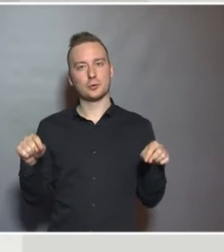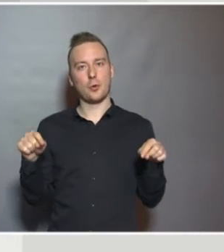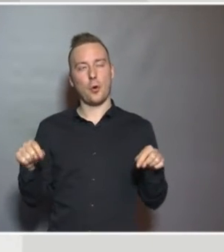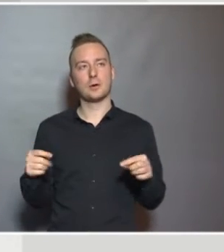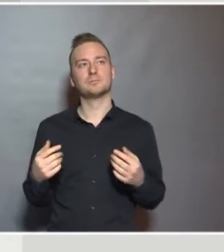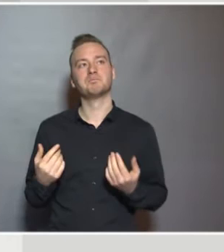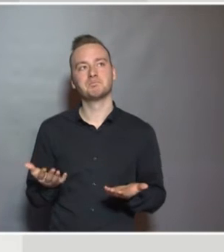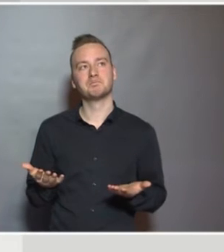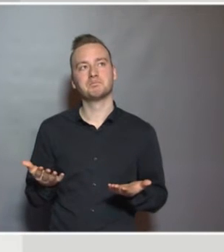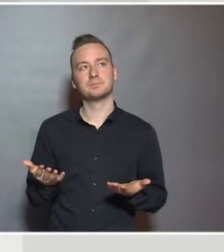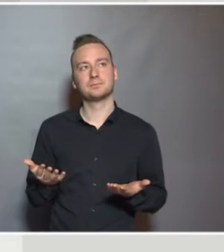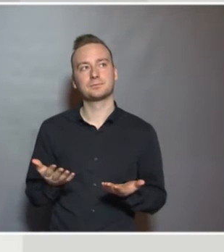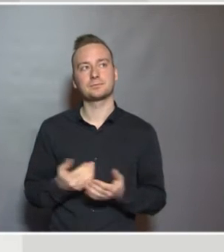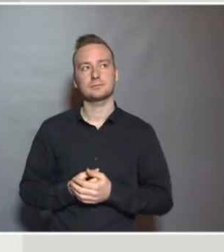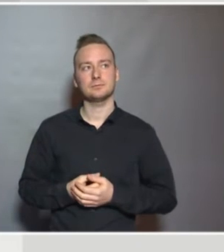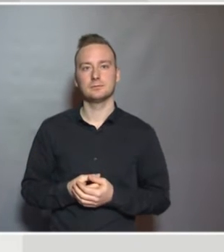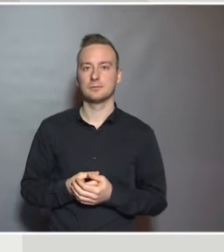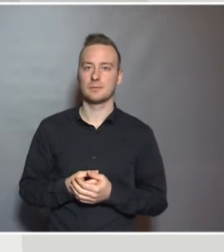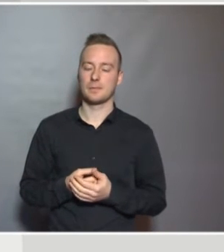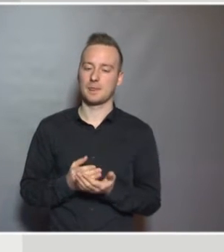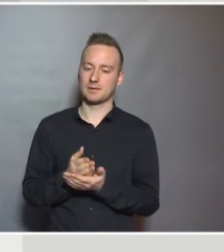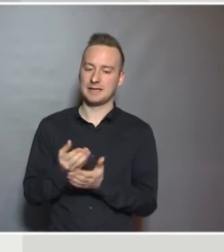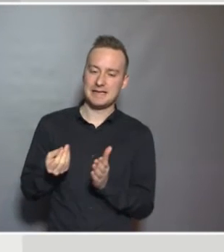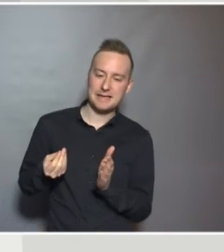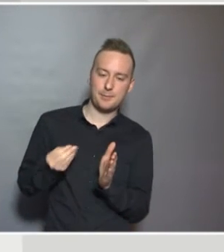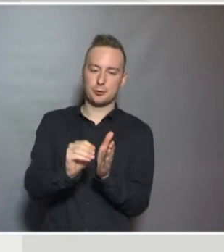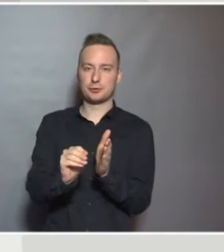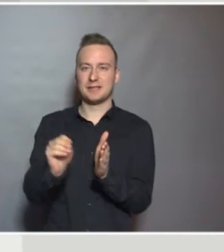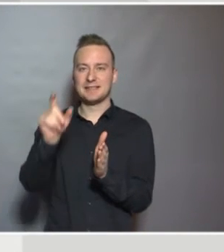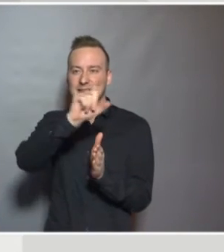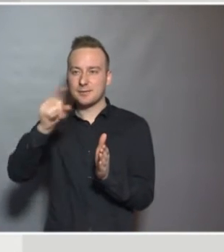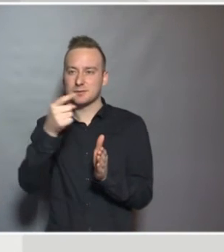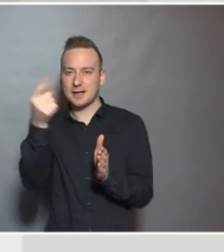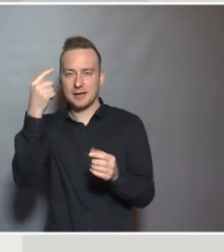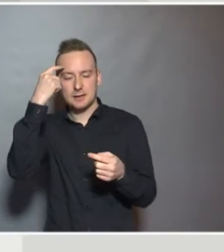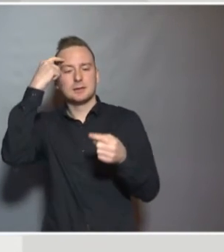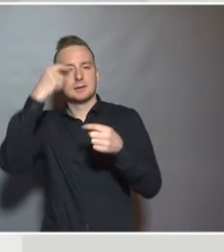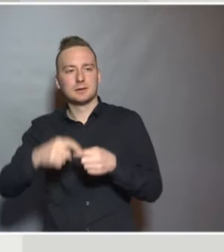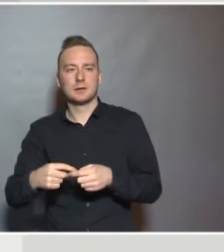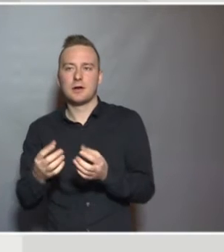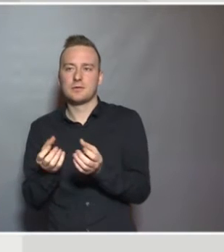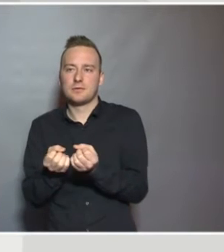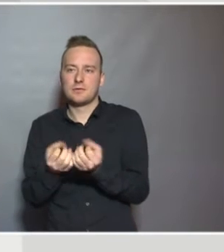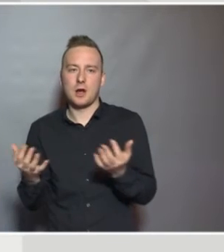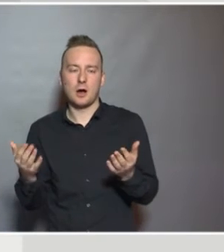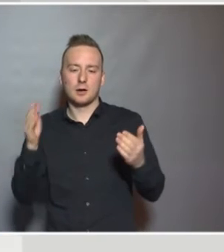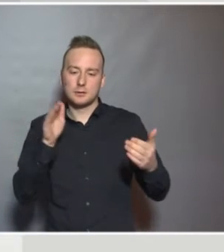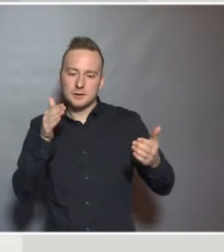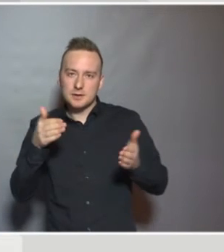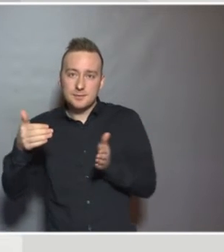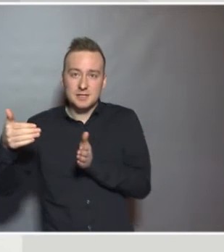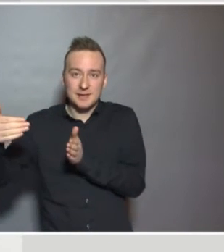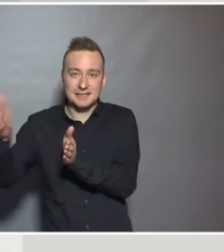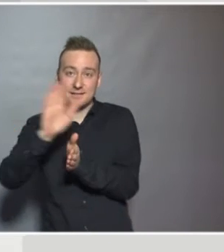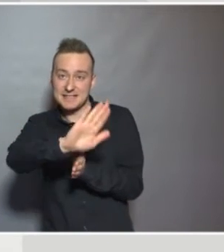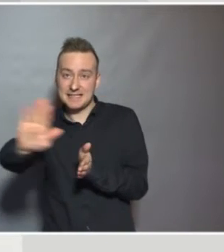input on the topic that you're thinking about from a very particular perspective, if that's okay.